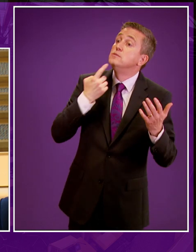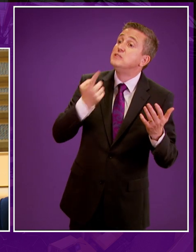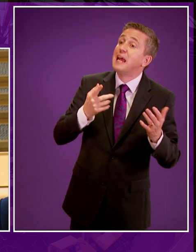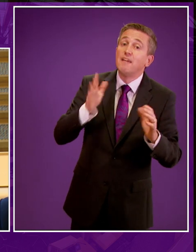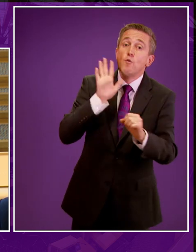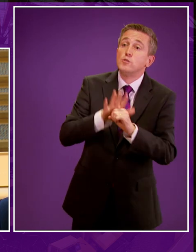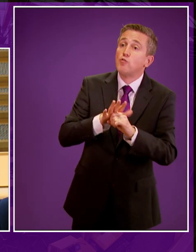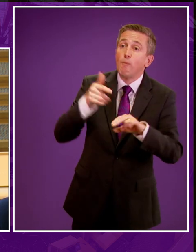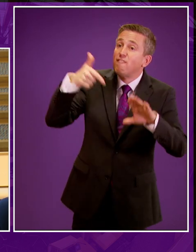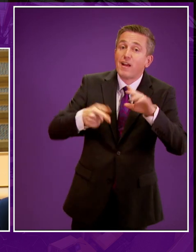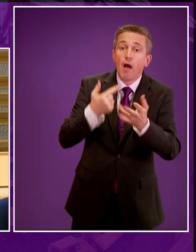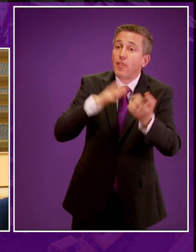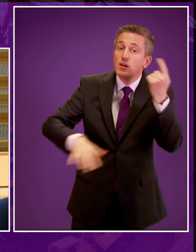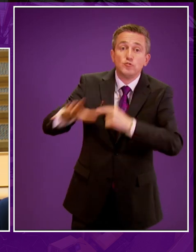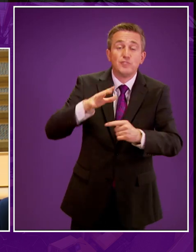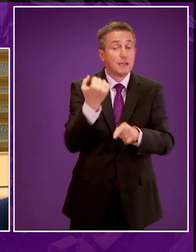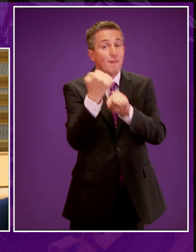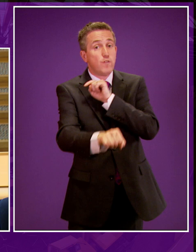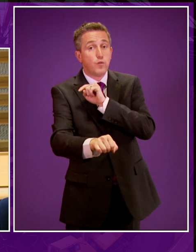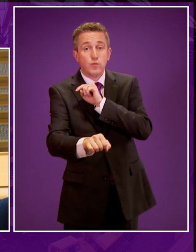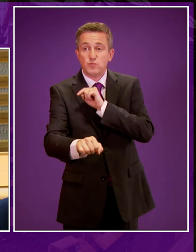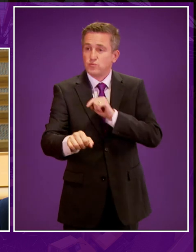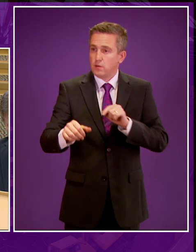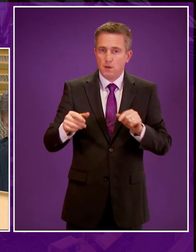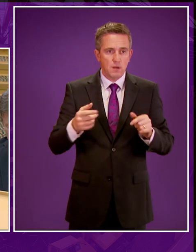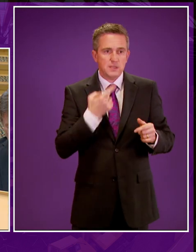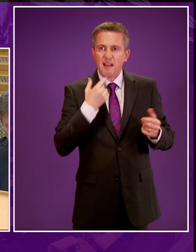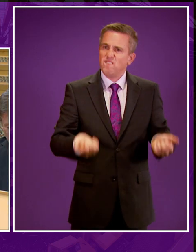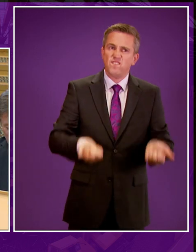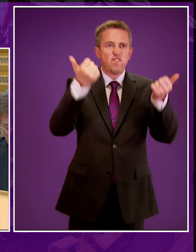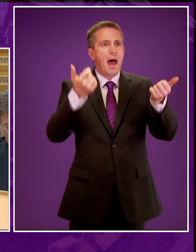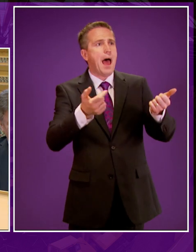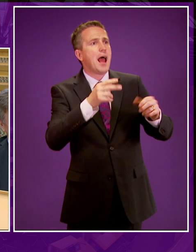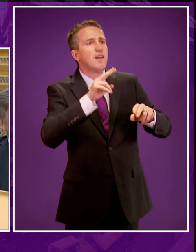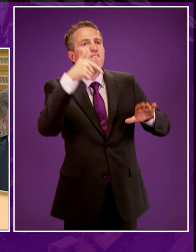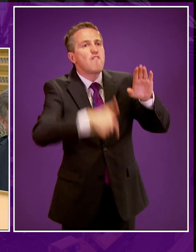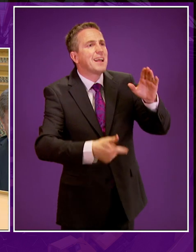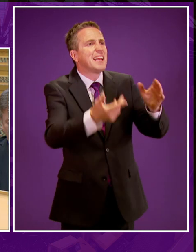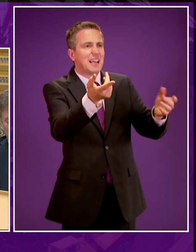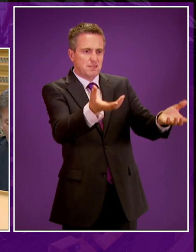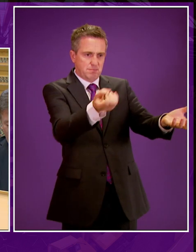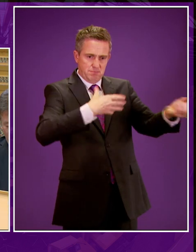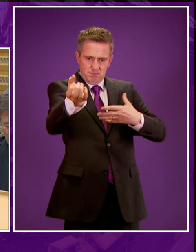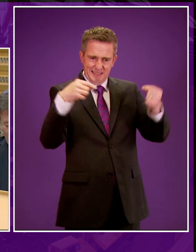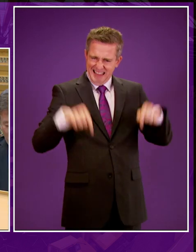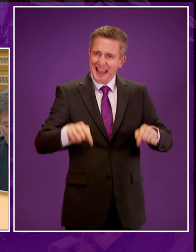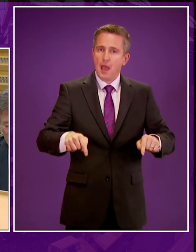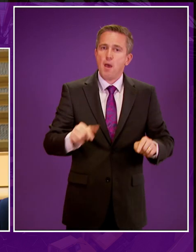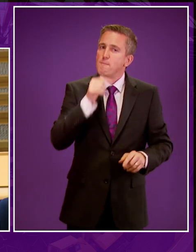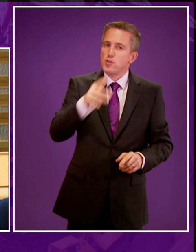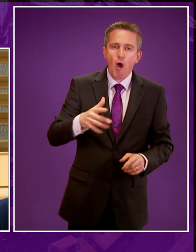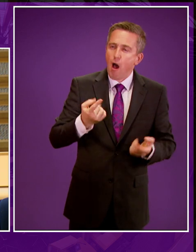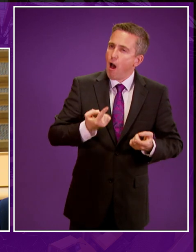in any other country in world. He wouldn't do it. We will frack from any jurisdiction in the world, regardless of the environmental